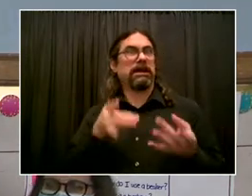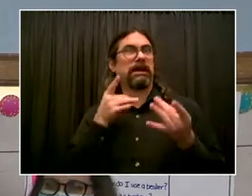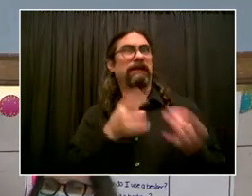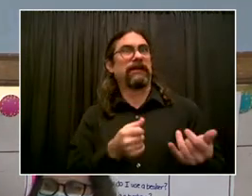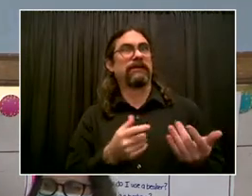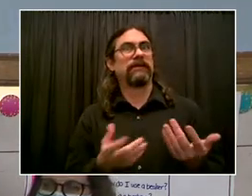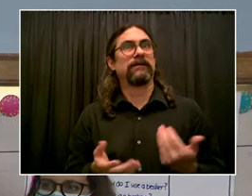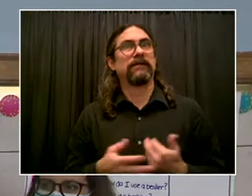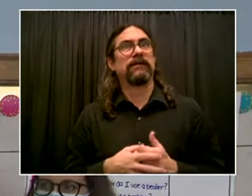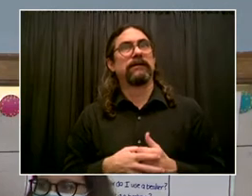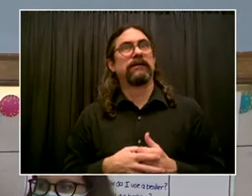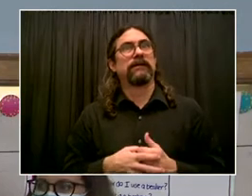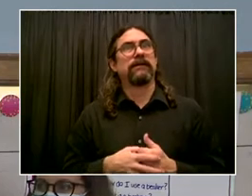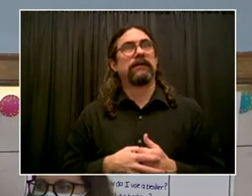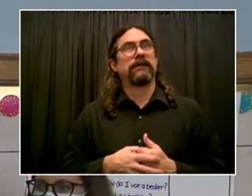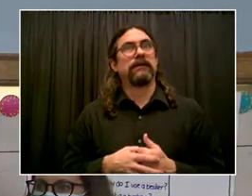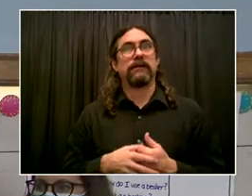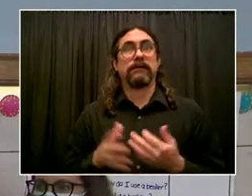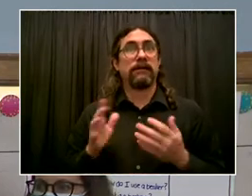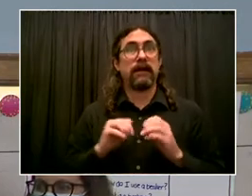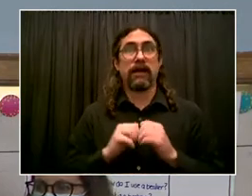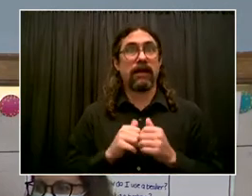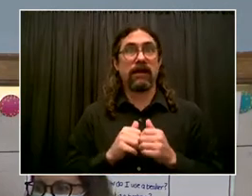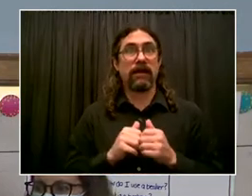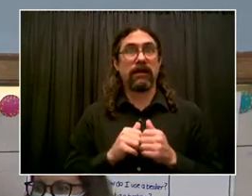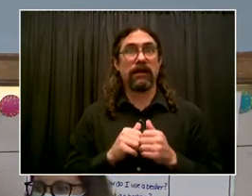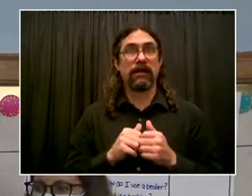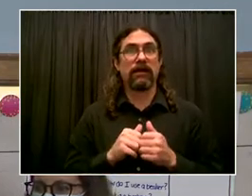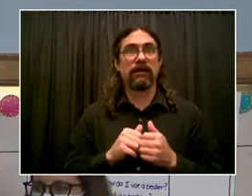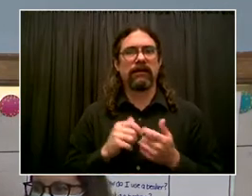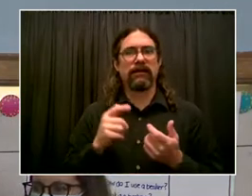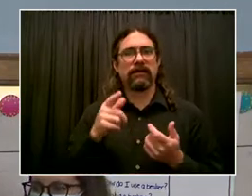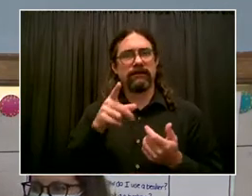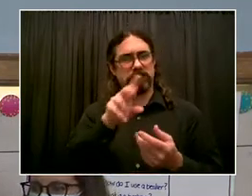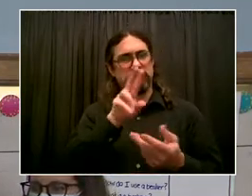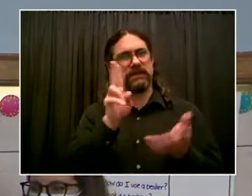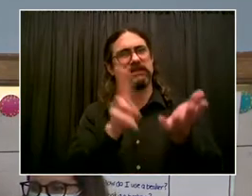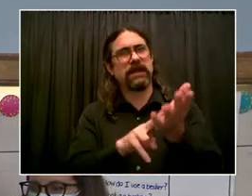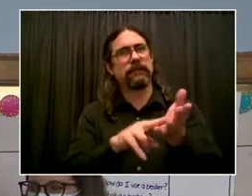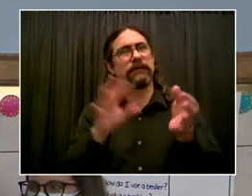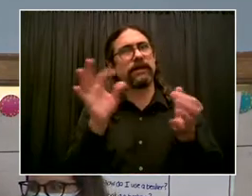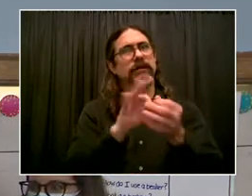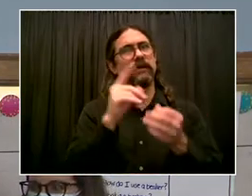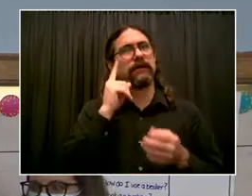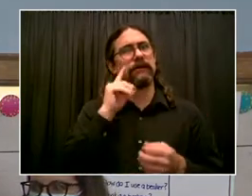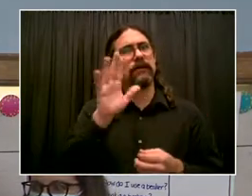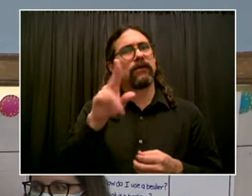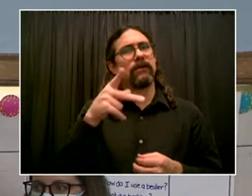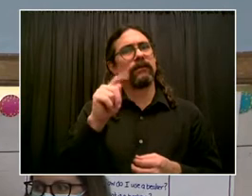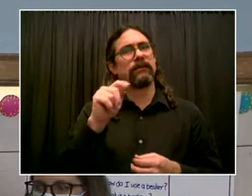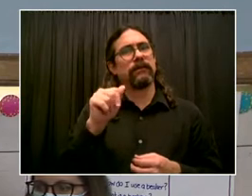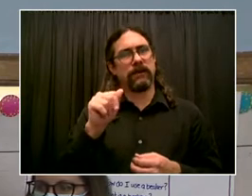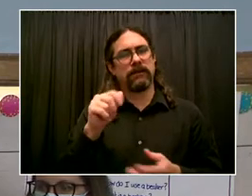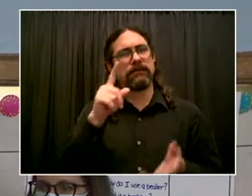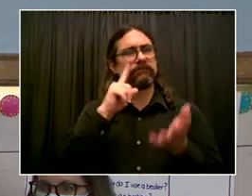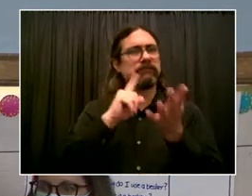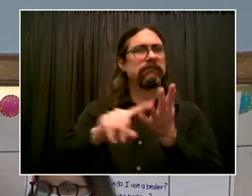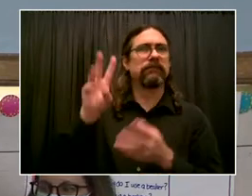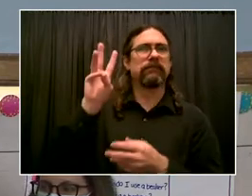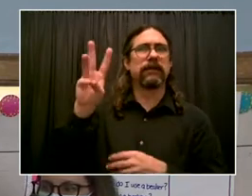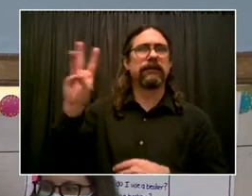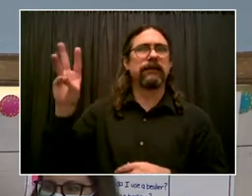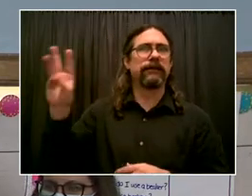where to go to do it and what to say in order to take advantage of the bonus. And like I said, with the